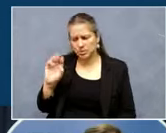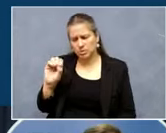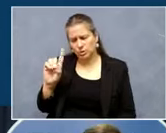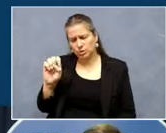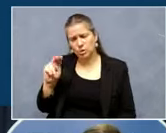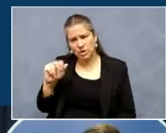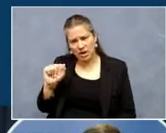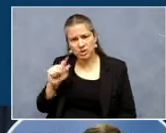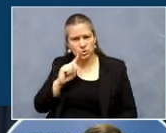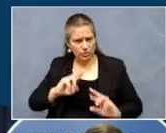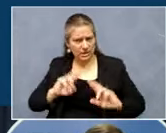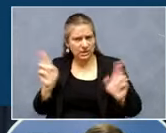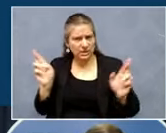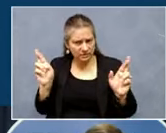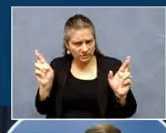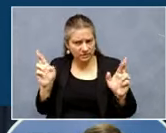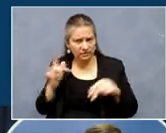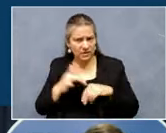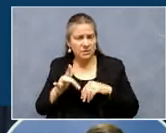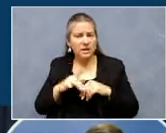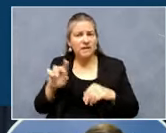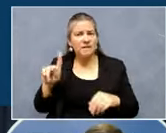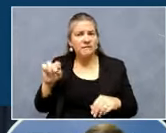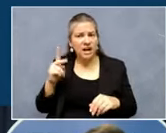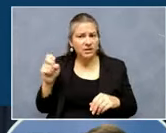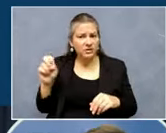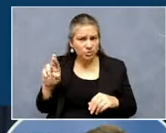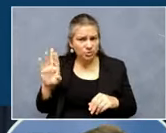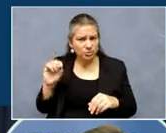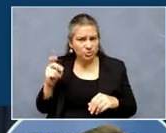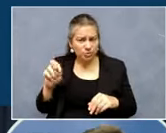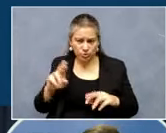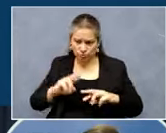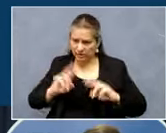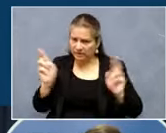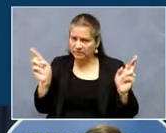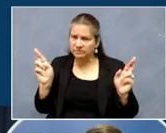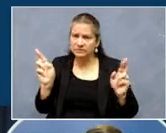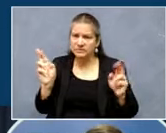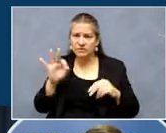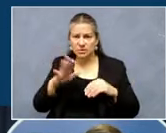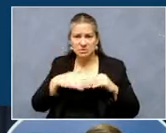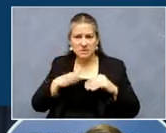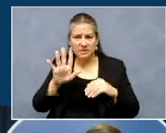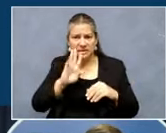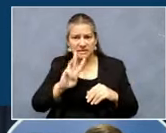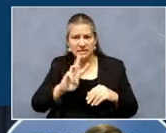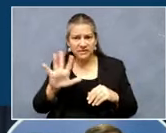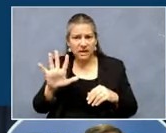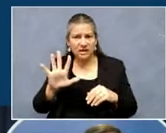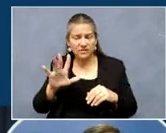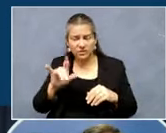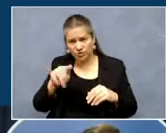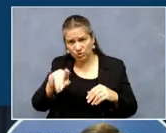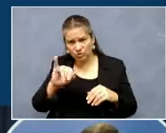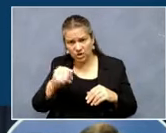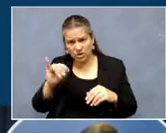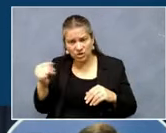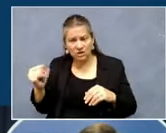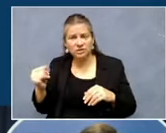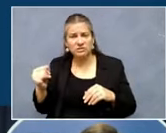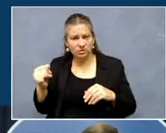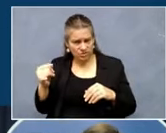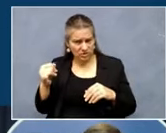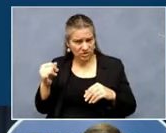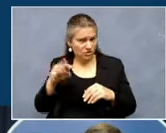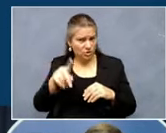available. Pfizer booster, ready, available if you're over 65. If you took J&J, you need to talk to your doctor about whether you should take a different